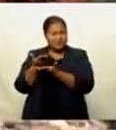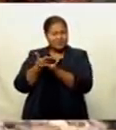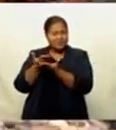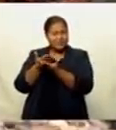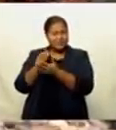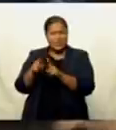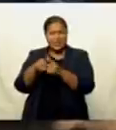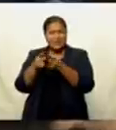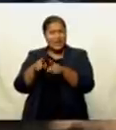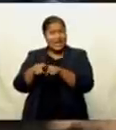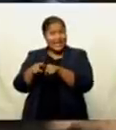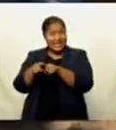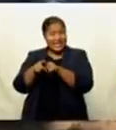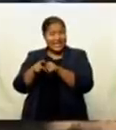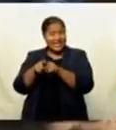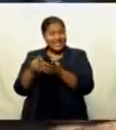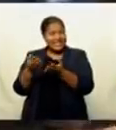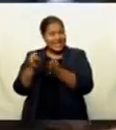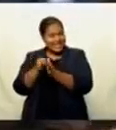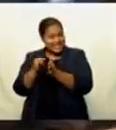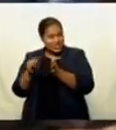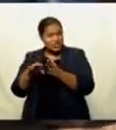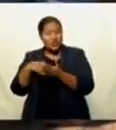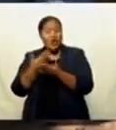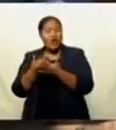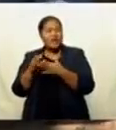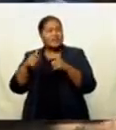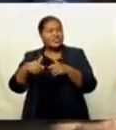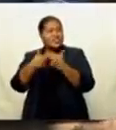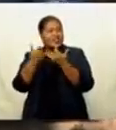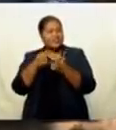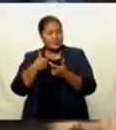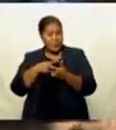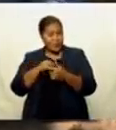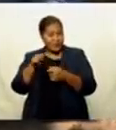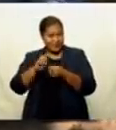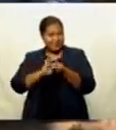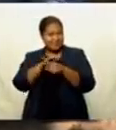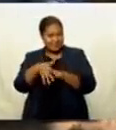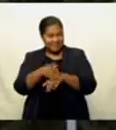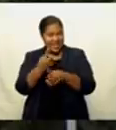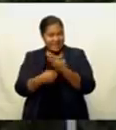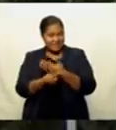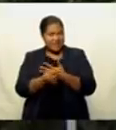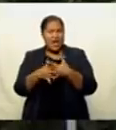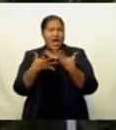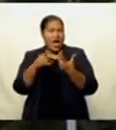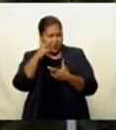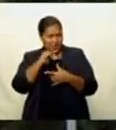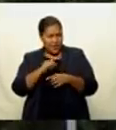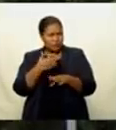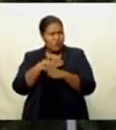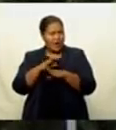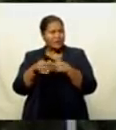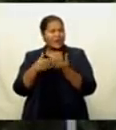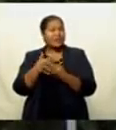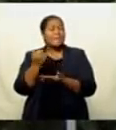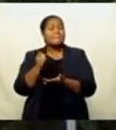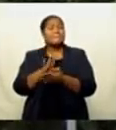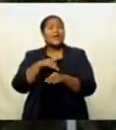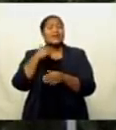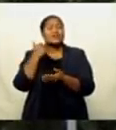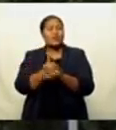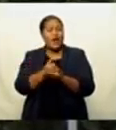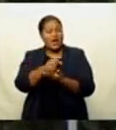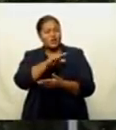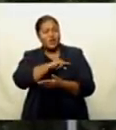certain learning institutions on the challenges posed by COVID-19 and how they can work together to ensure that quality